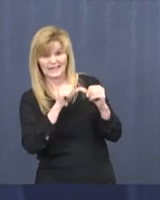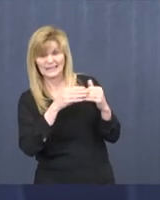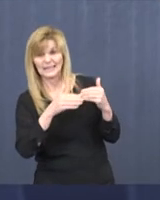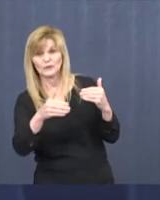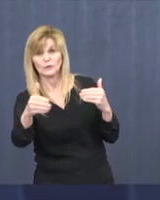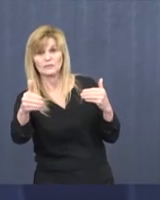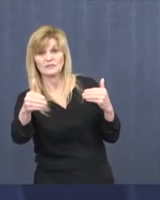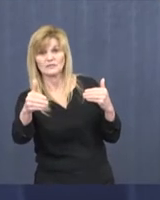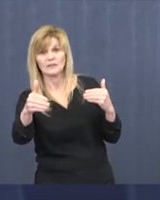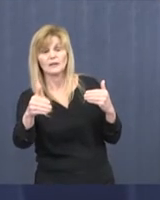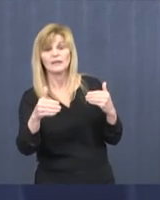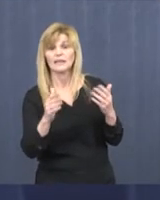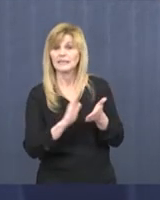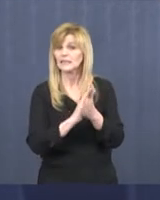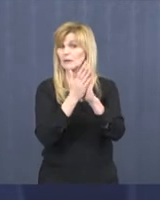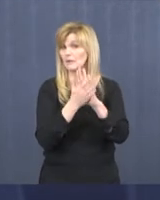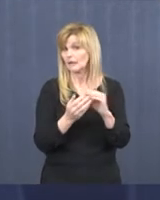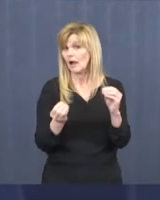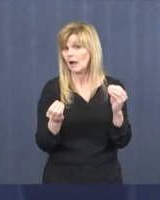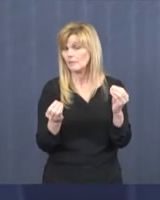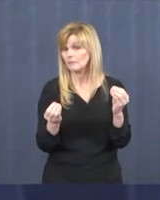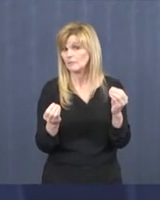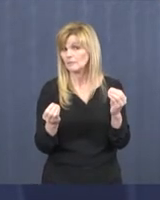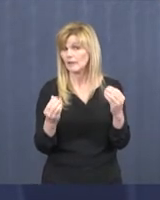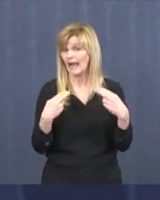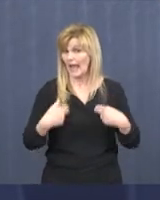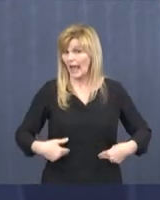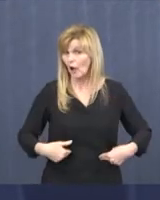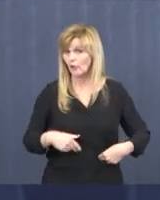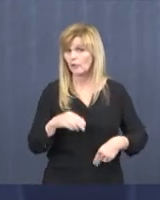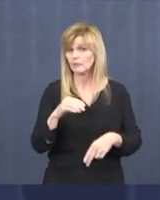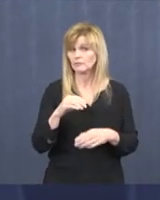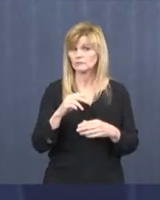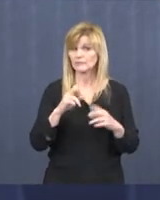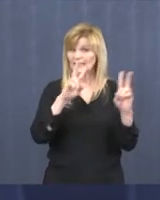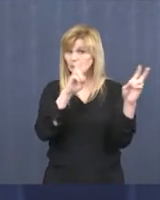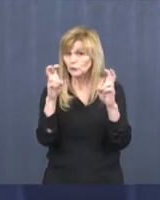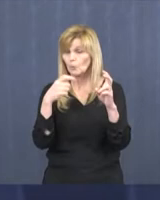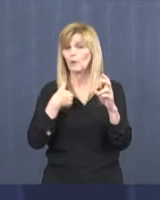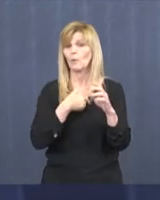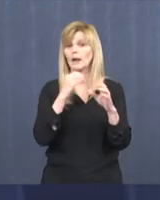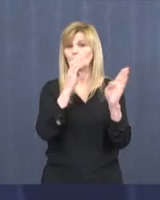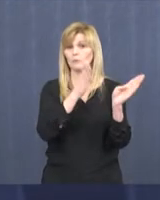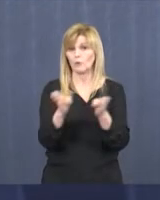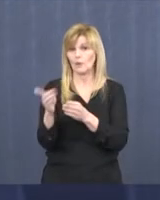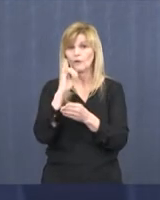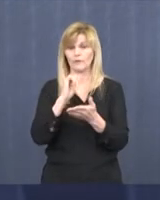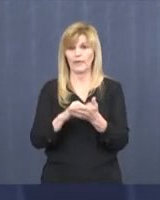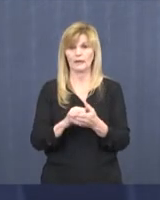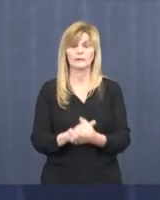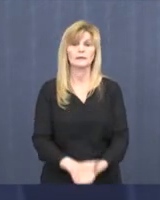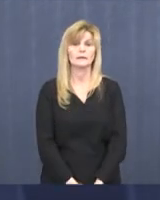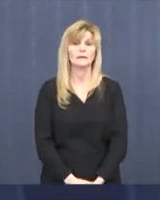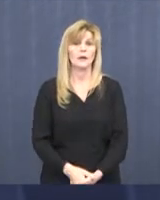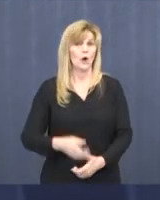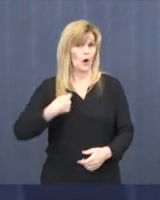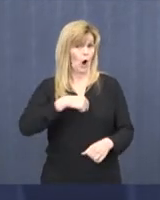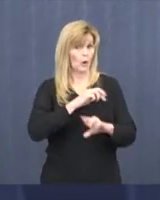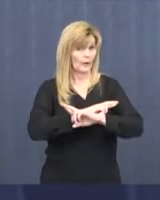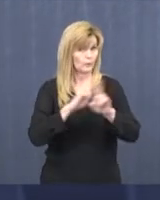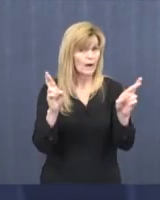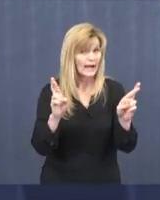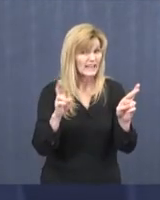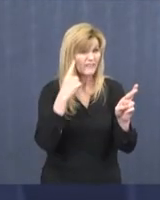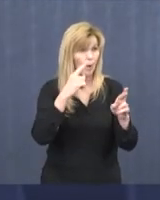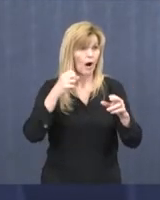an increasingly health issue, and we want to make sure we're prepared for that. So are we ready? I would say at this point,